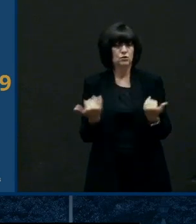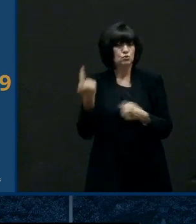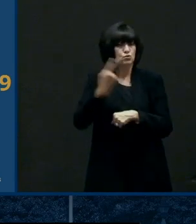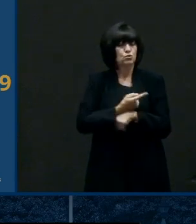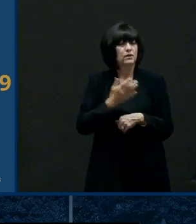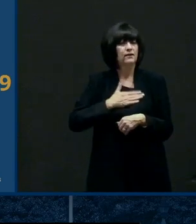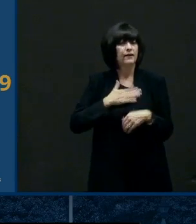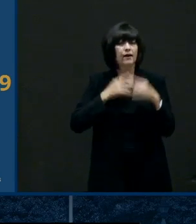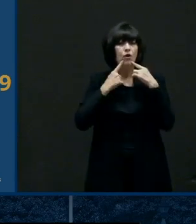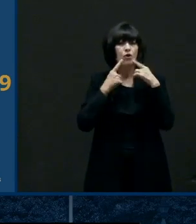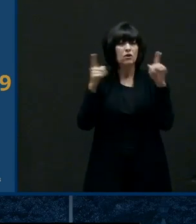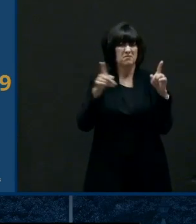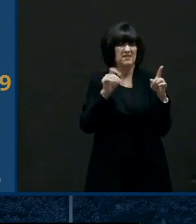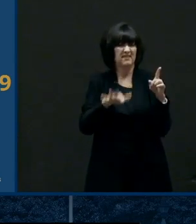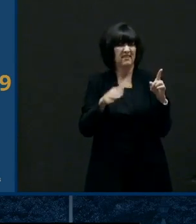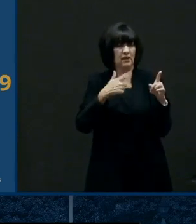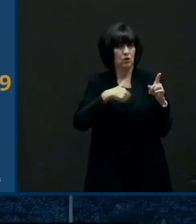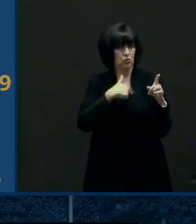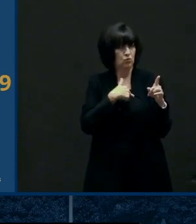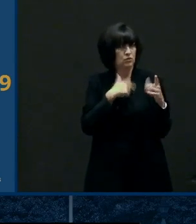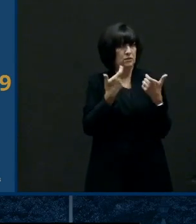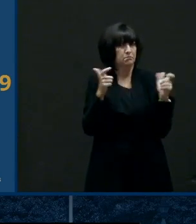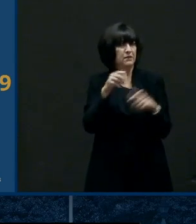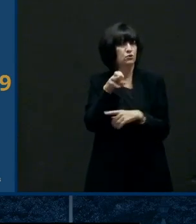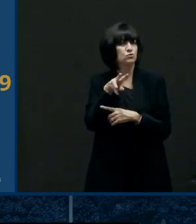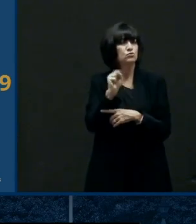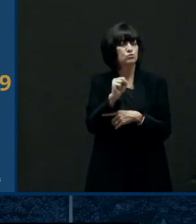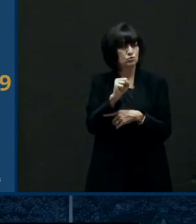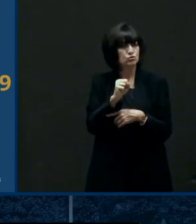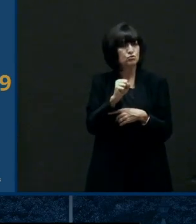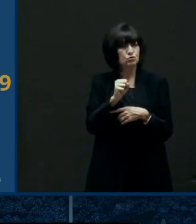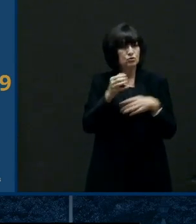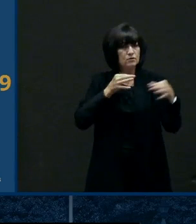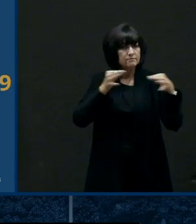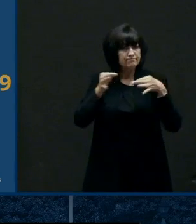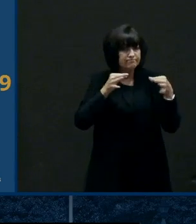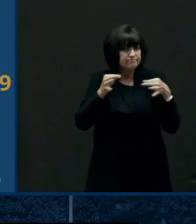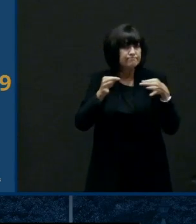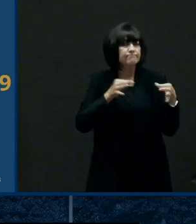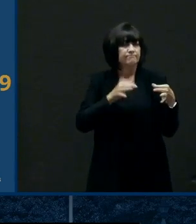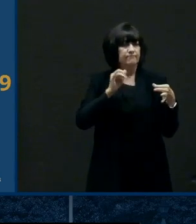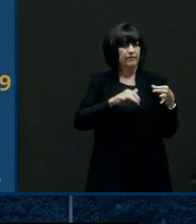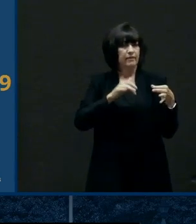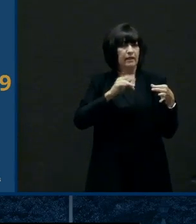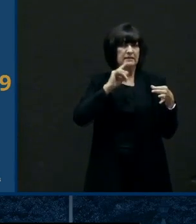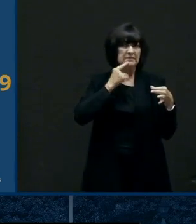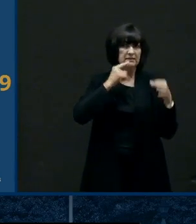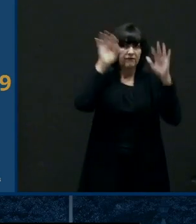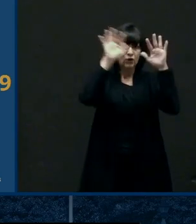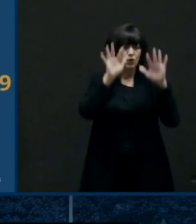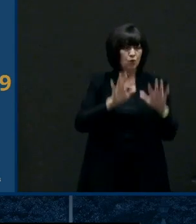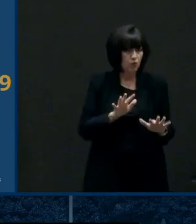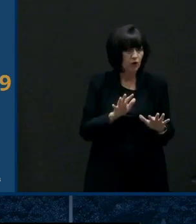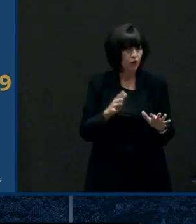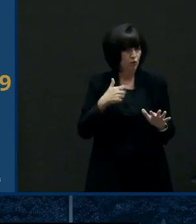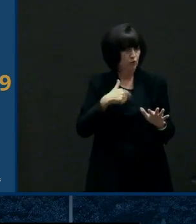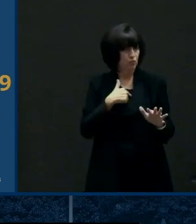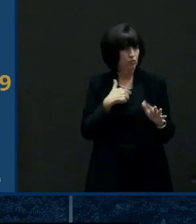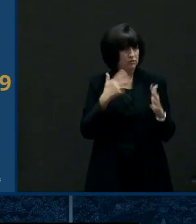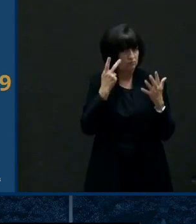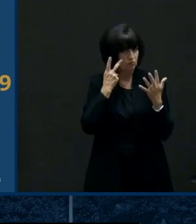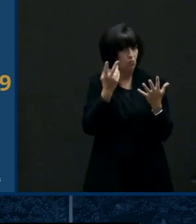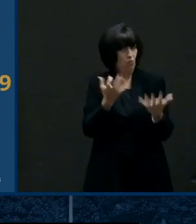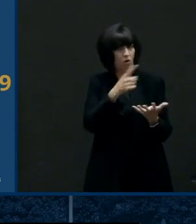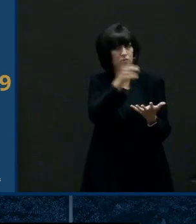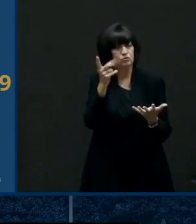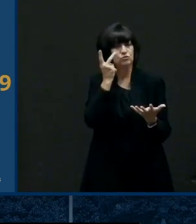we've had over the past week is to really continue to push the curve down uh to reduce the spread of the virus to